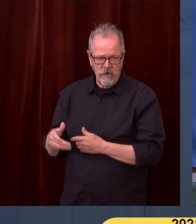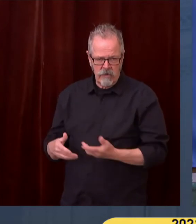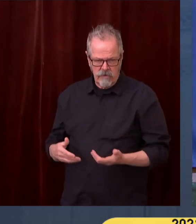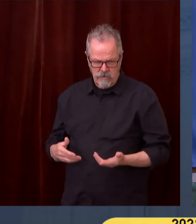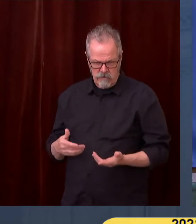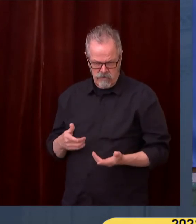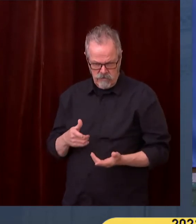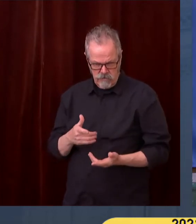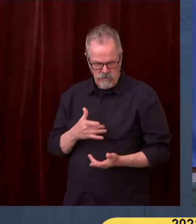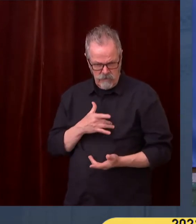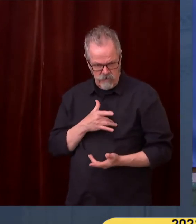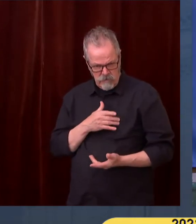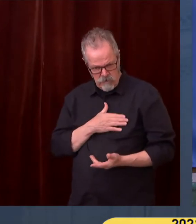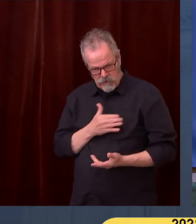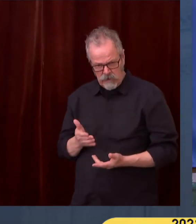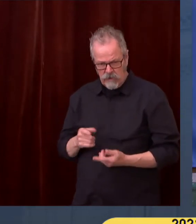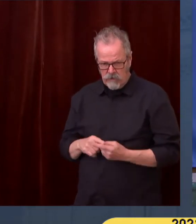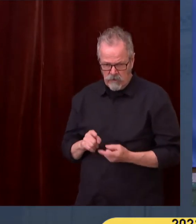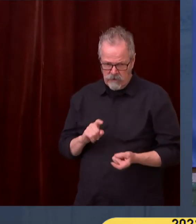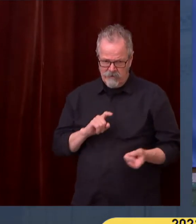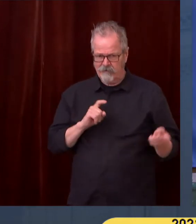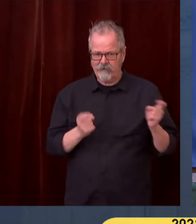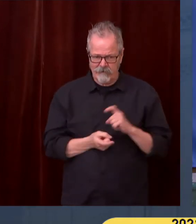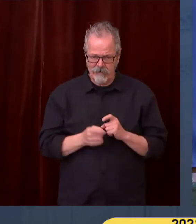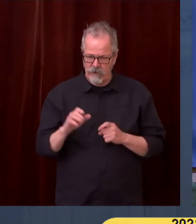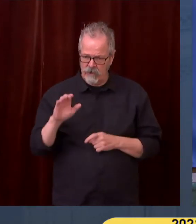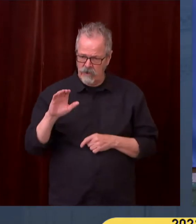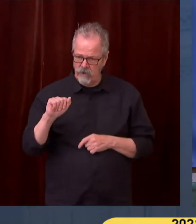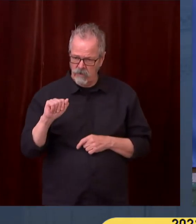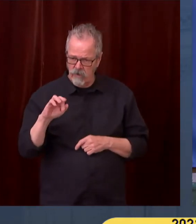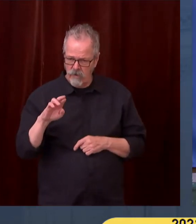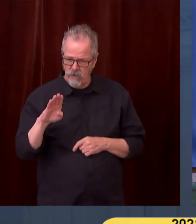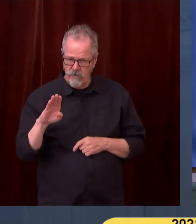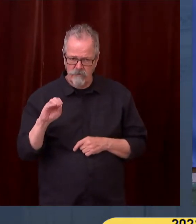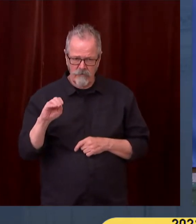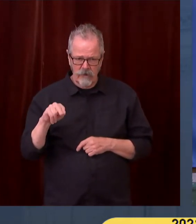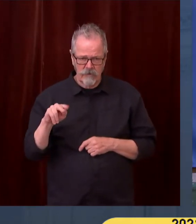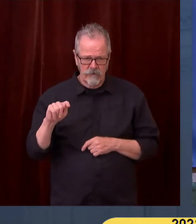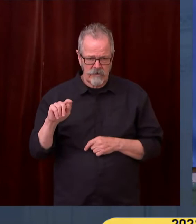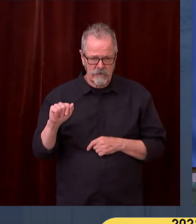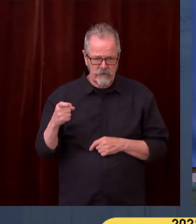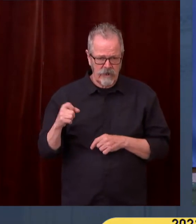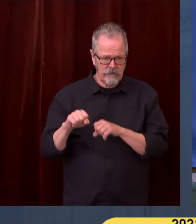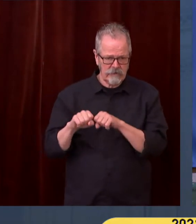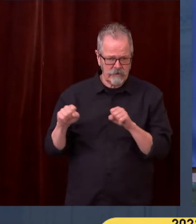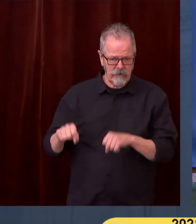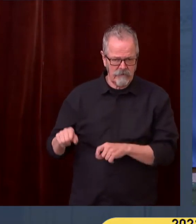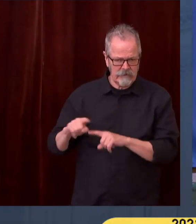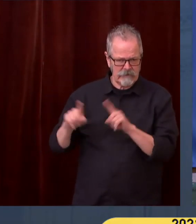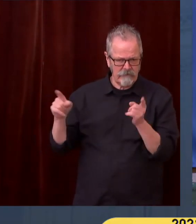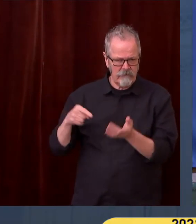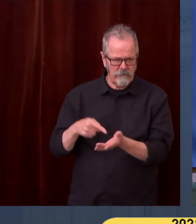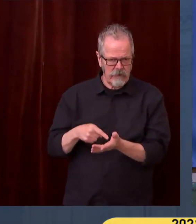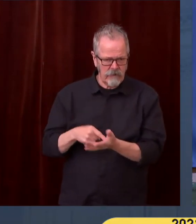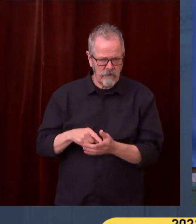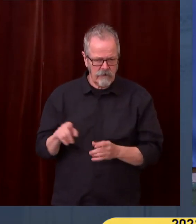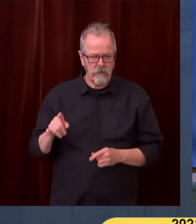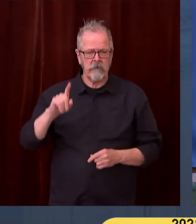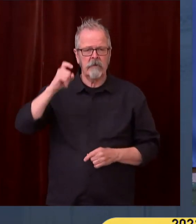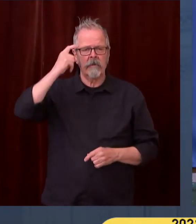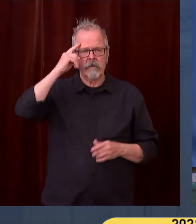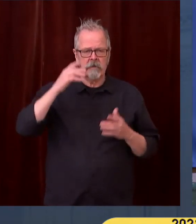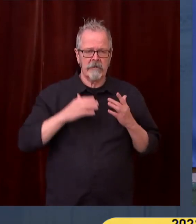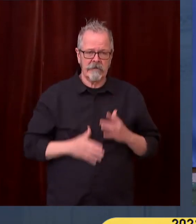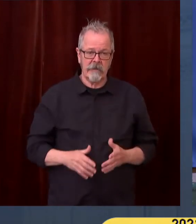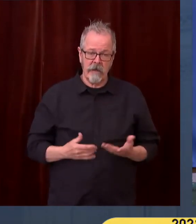want for transportation products? It's very clear that the bill that has the by far, by far, the